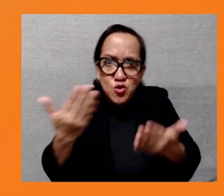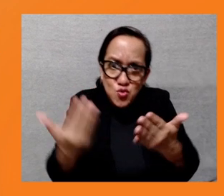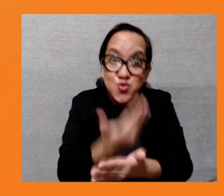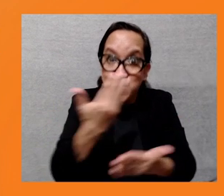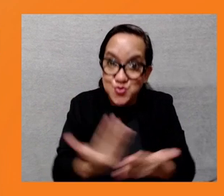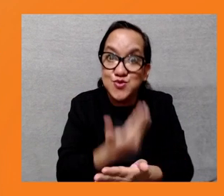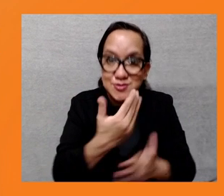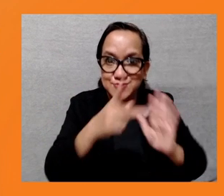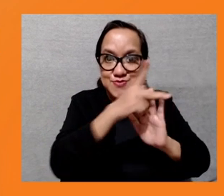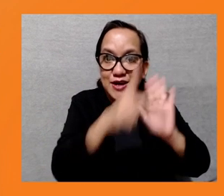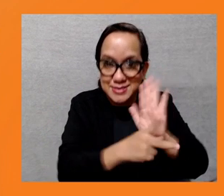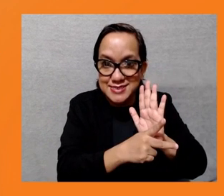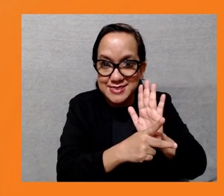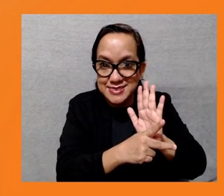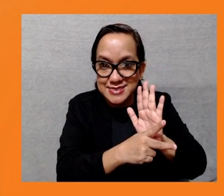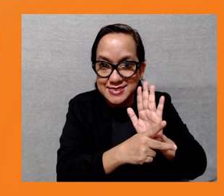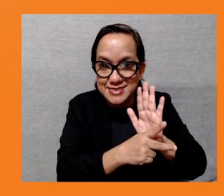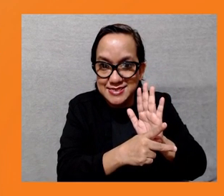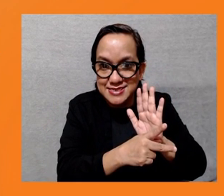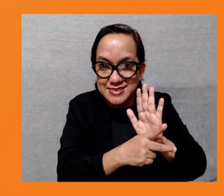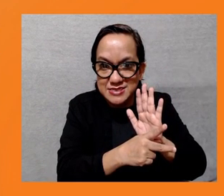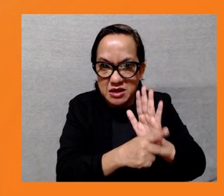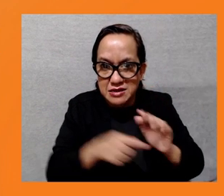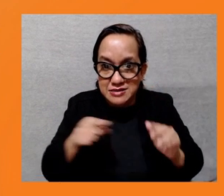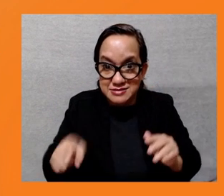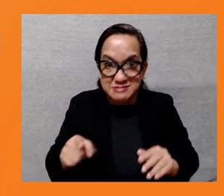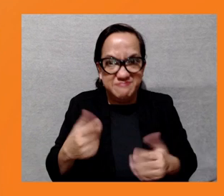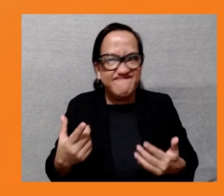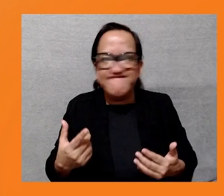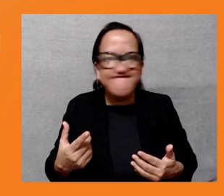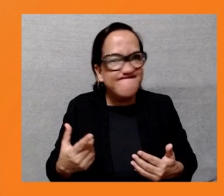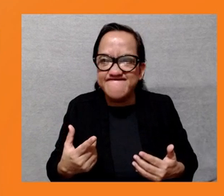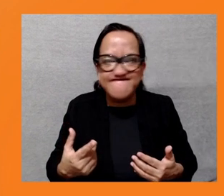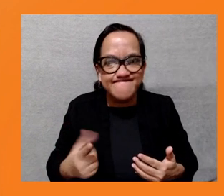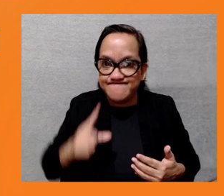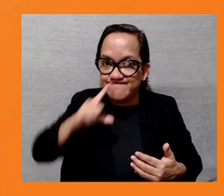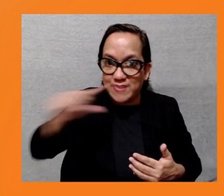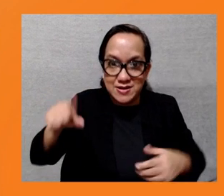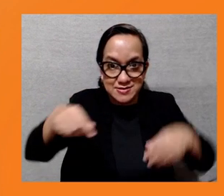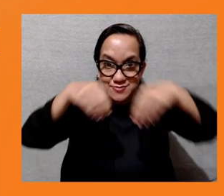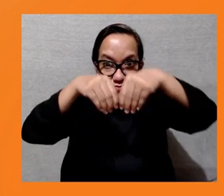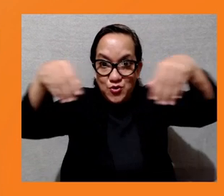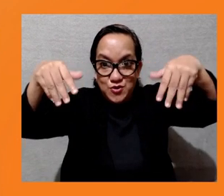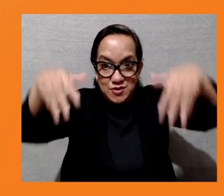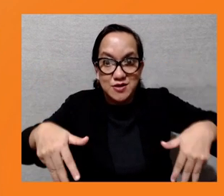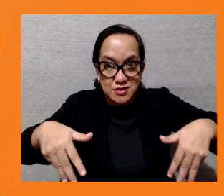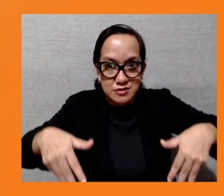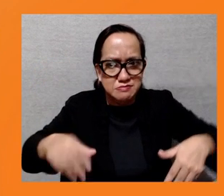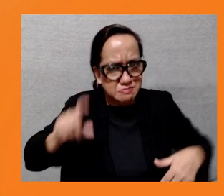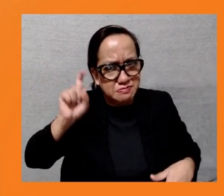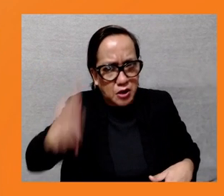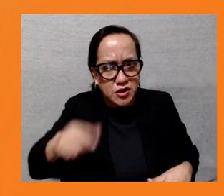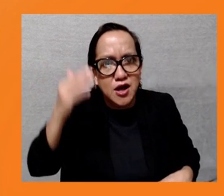mechanisms for different types of affected people, making them more gender sensitive, for example, or covering cases